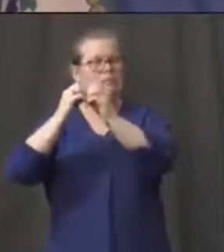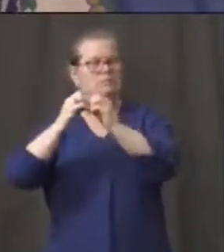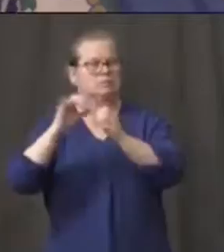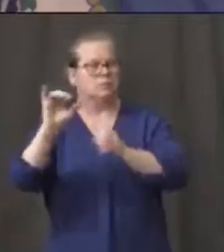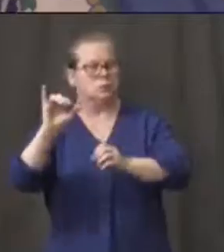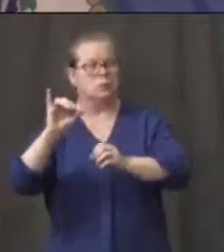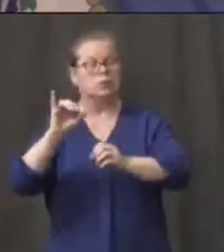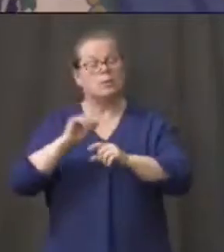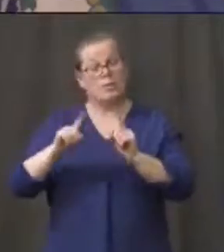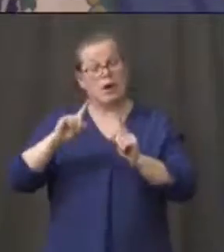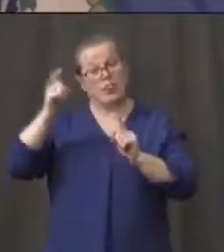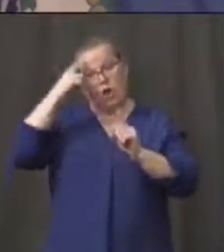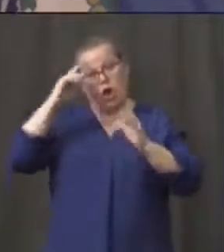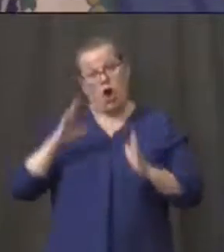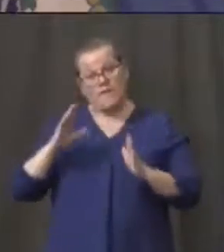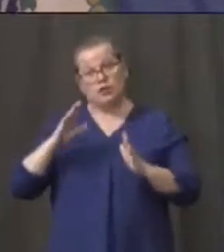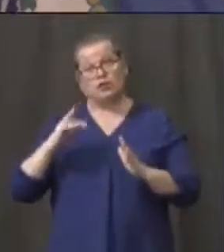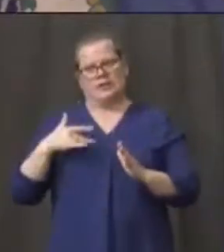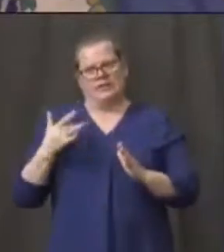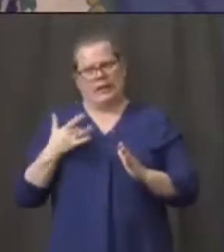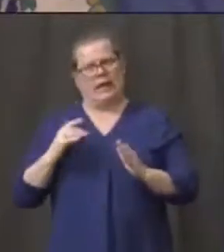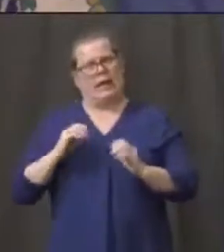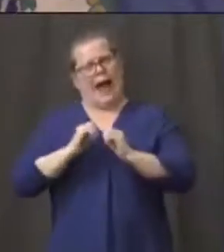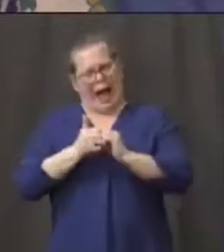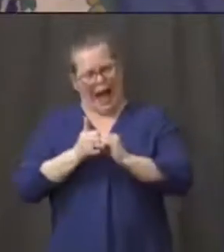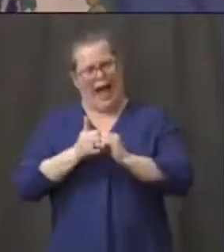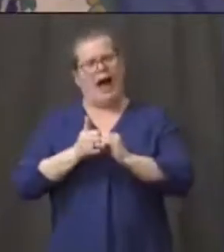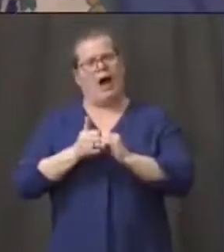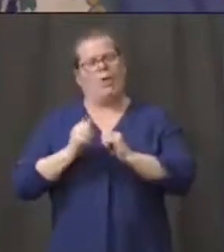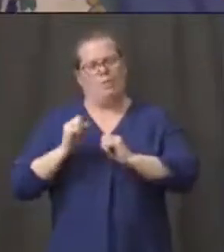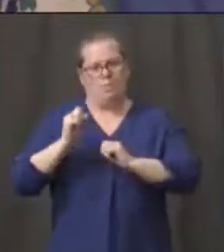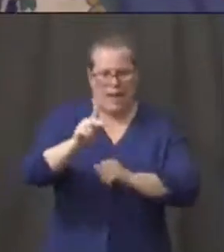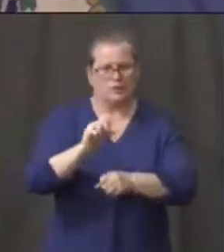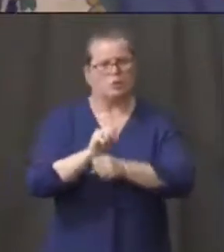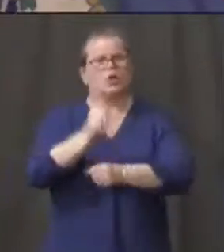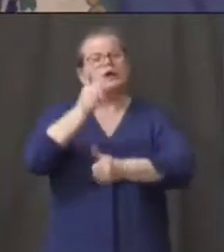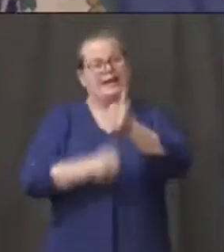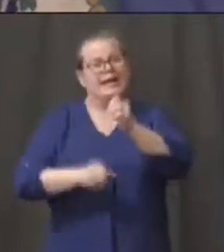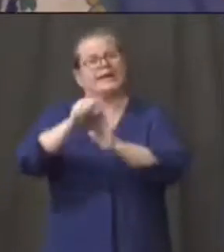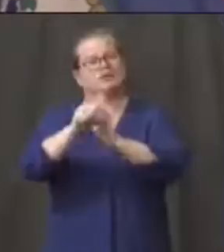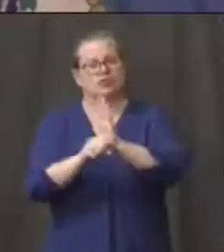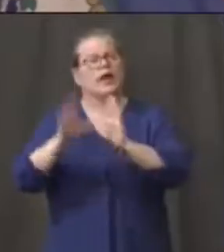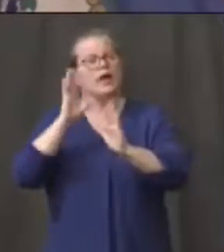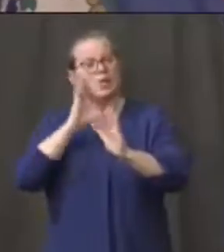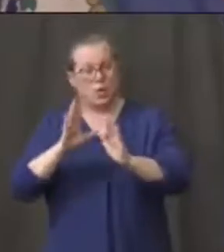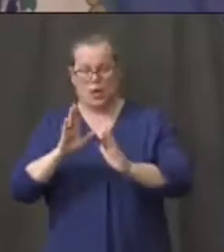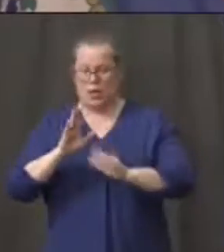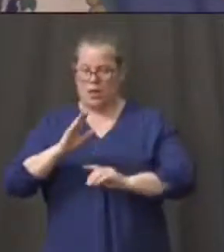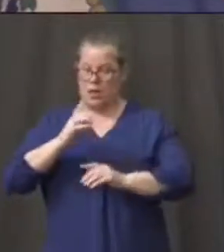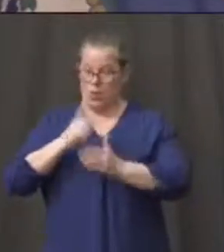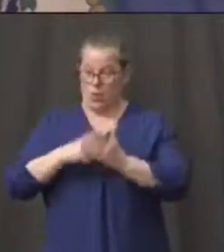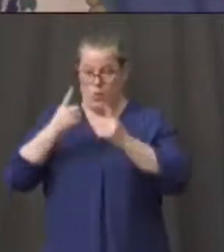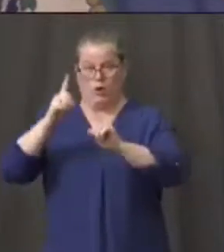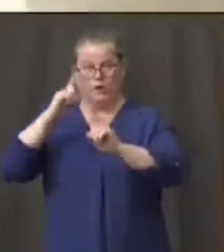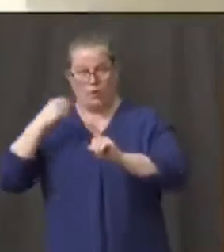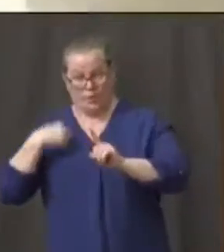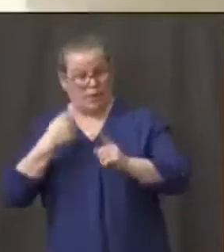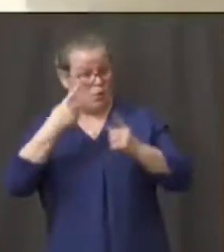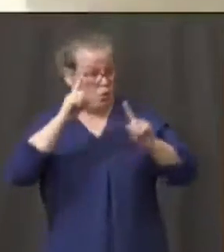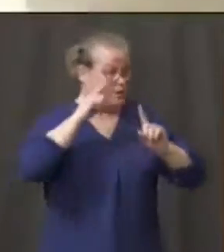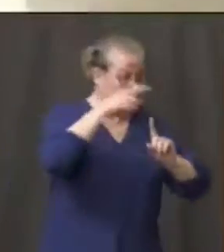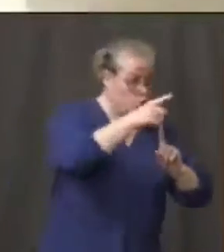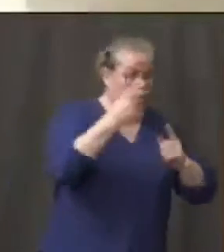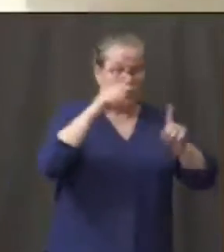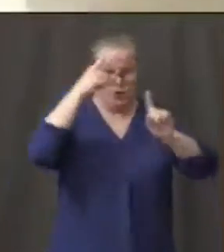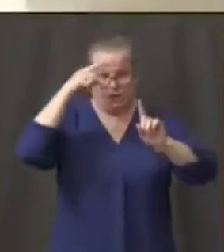states back to work. Each state's going to do it at their own pace. But we're comparing notes every day. And I think that's a good thing. And if I could just ask